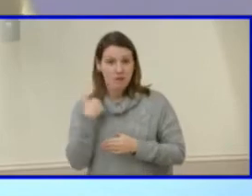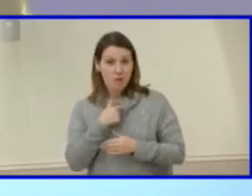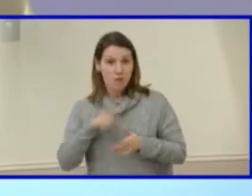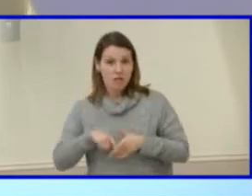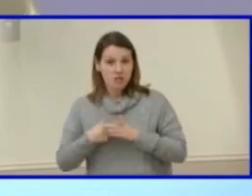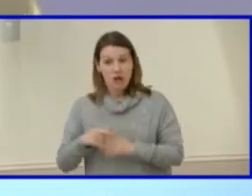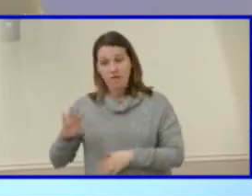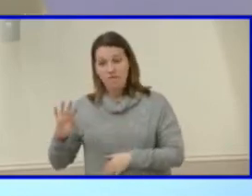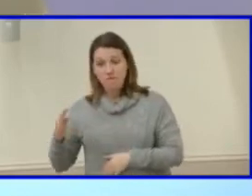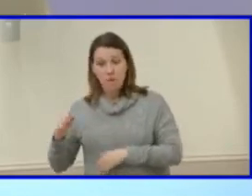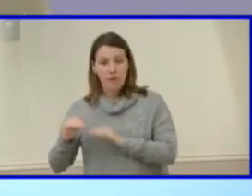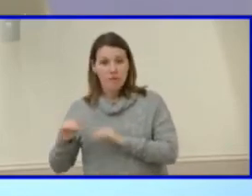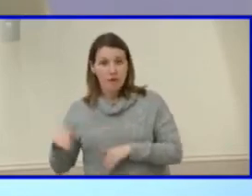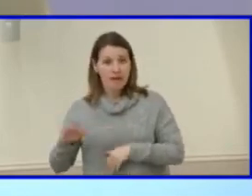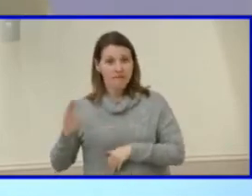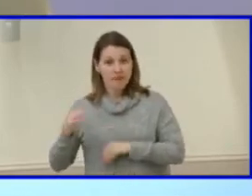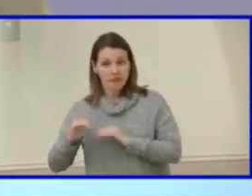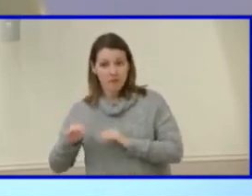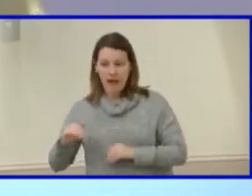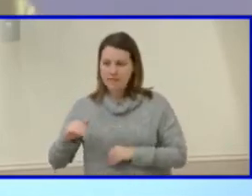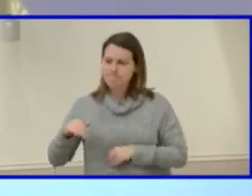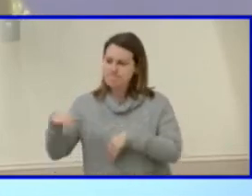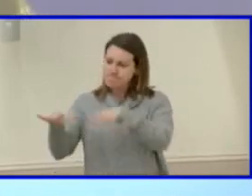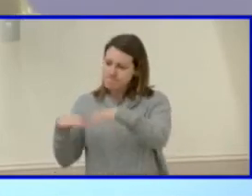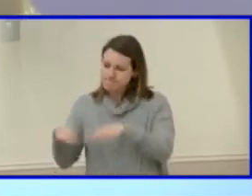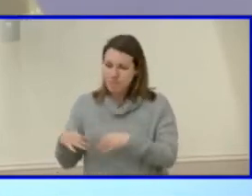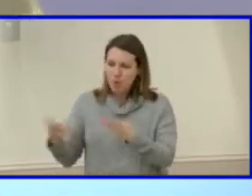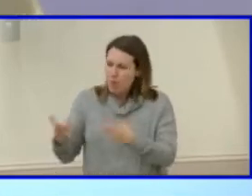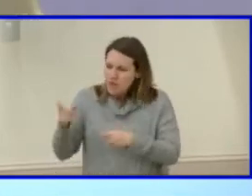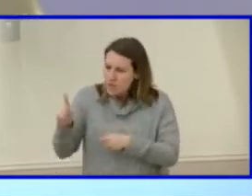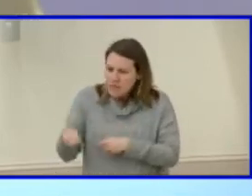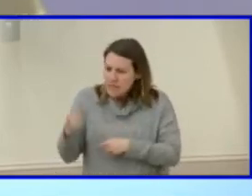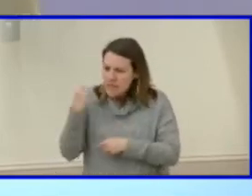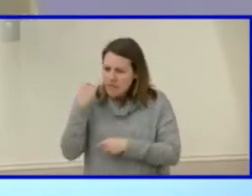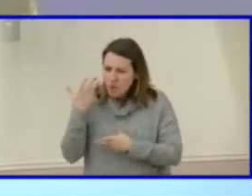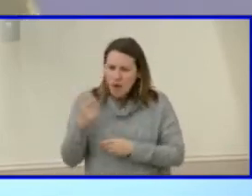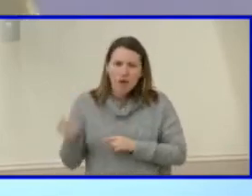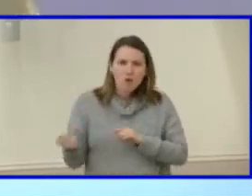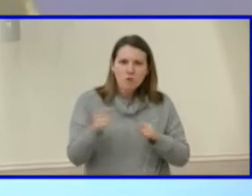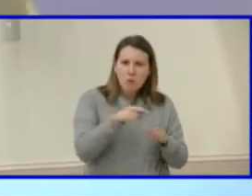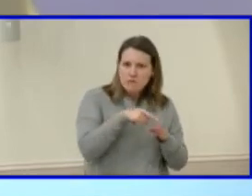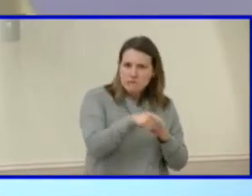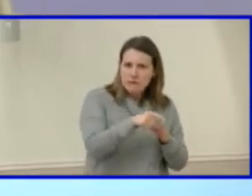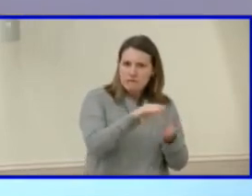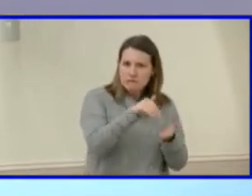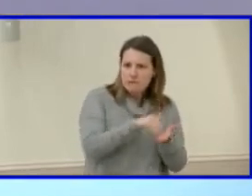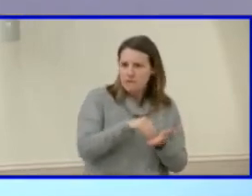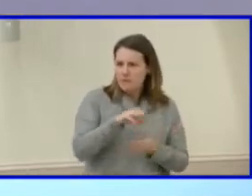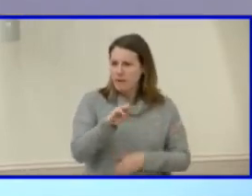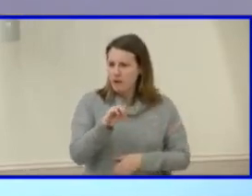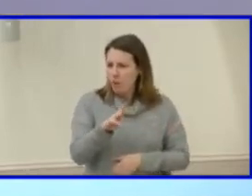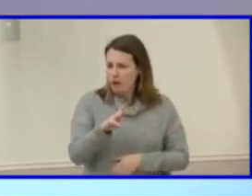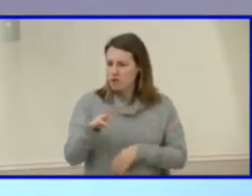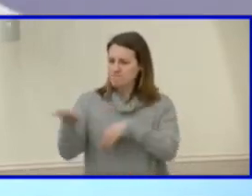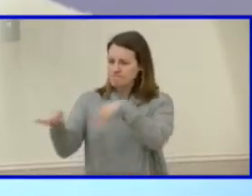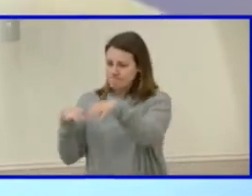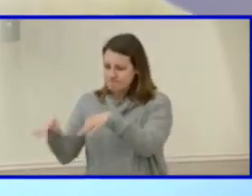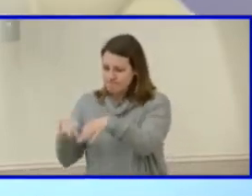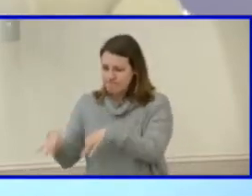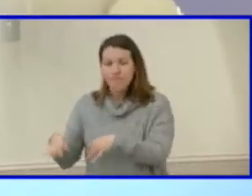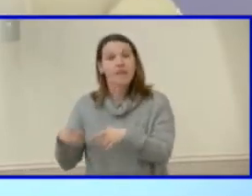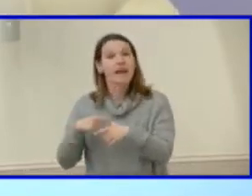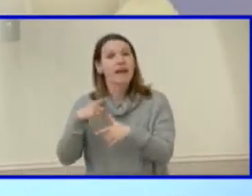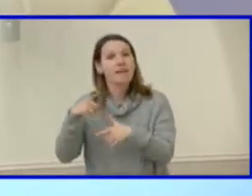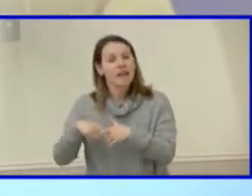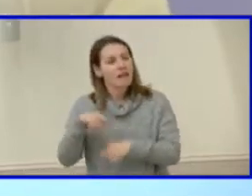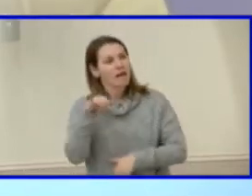what they need in order to be successful in specialty centers at Maggie Walker opens up that door to